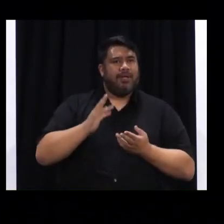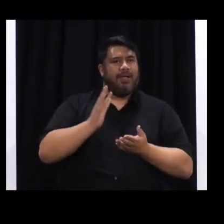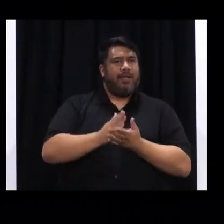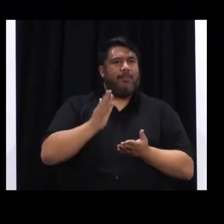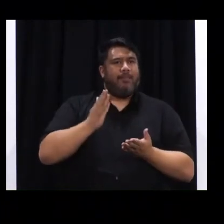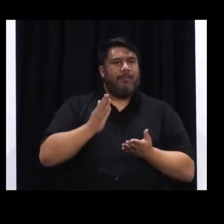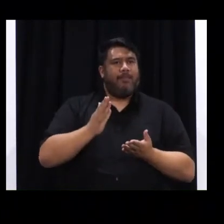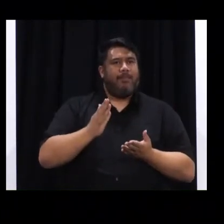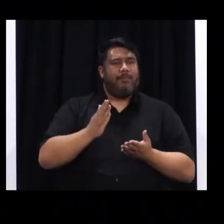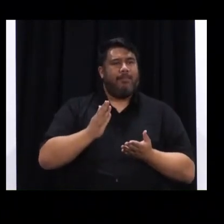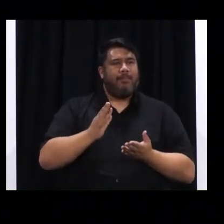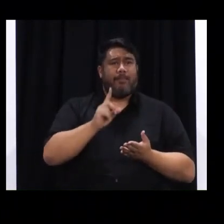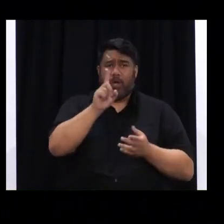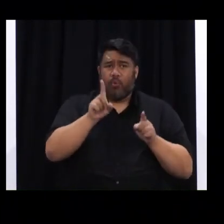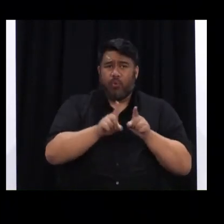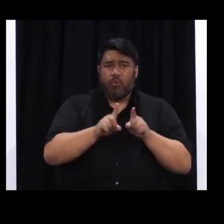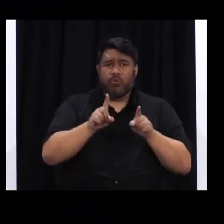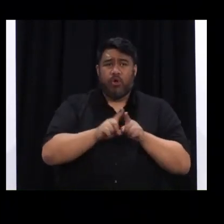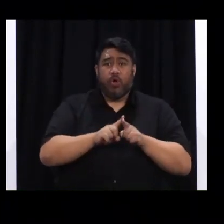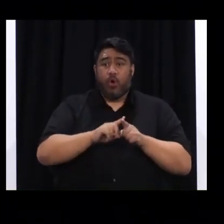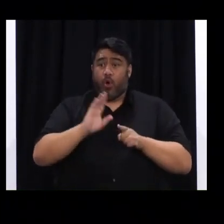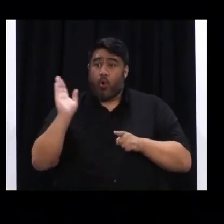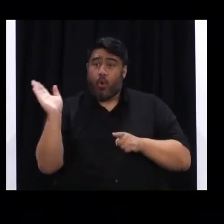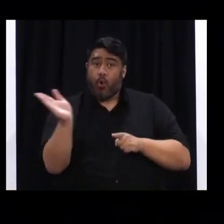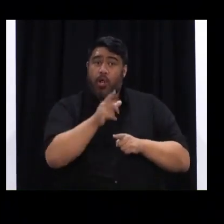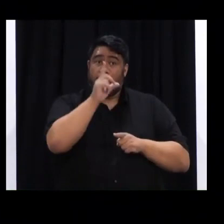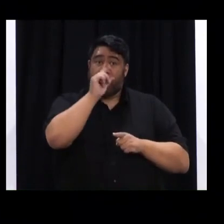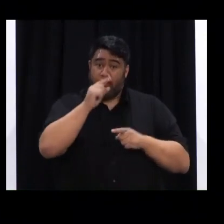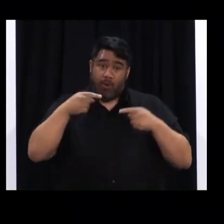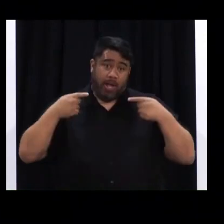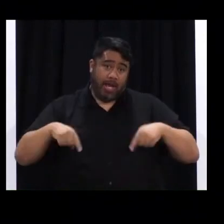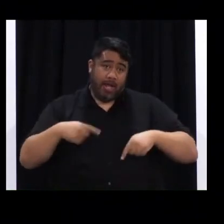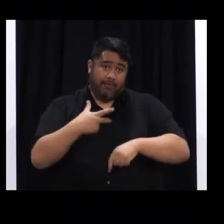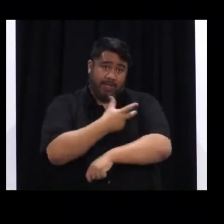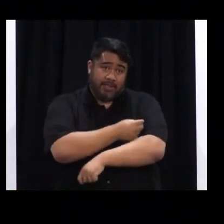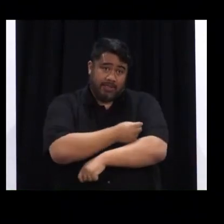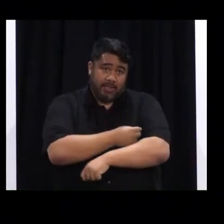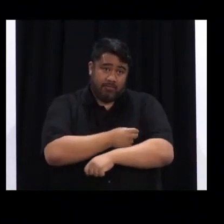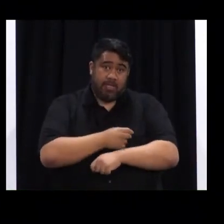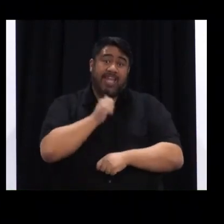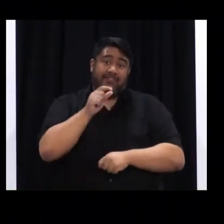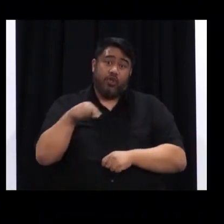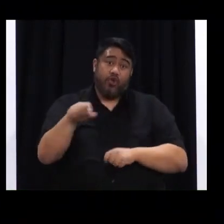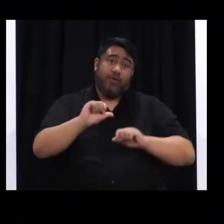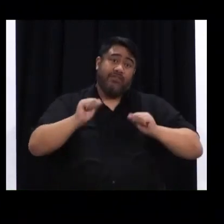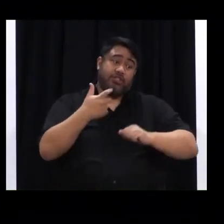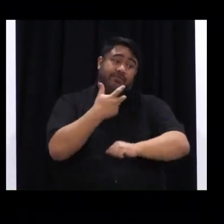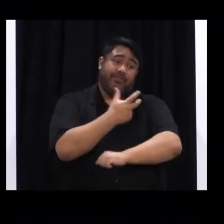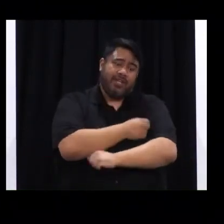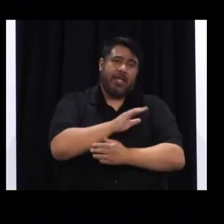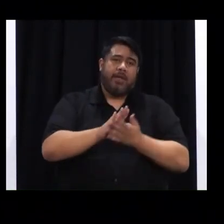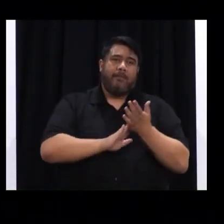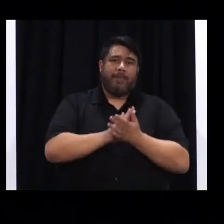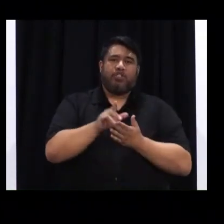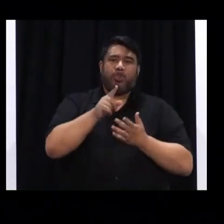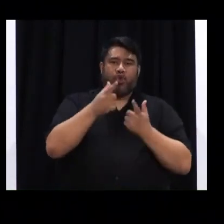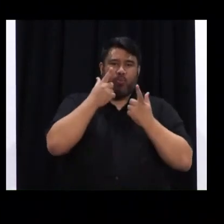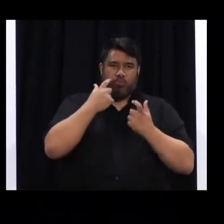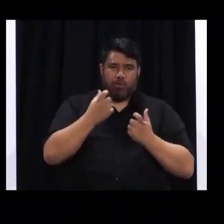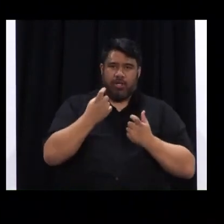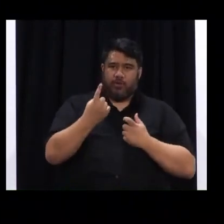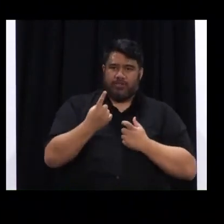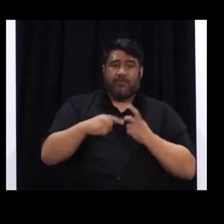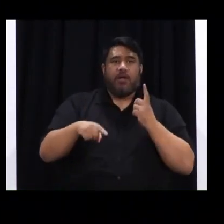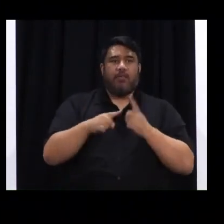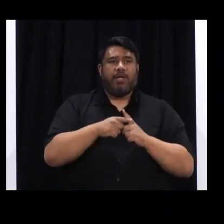than that. If everyone who can be vaccinated is vaccinated, you are potentially saving the life of someone who can't be.